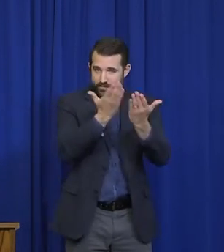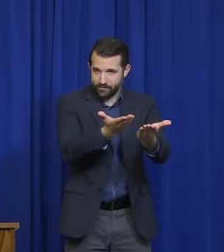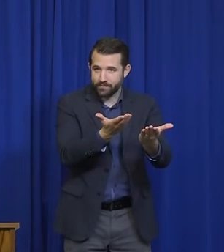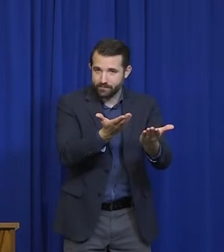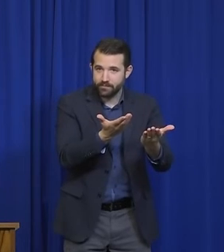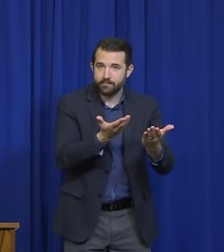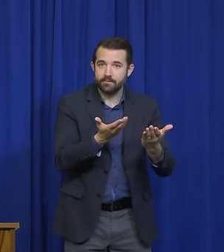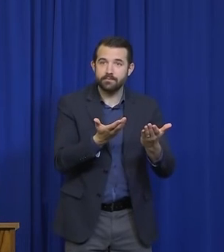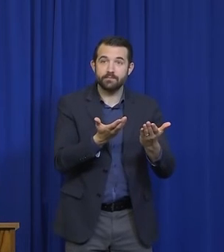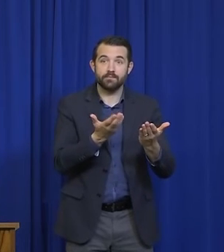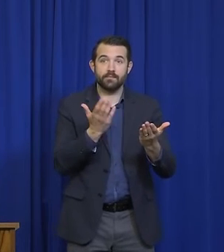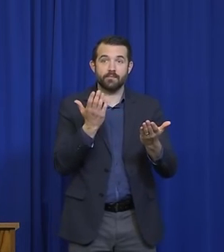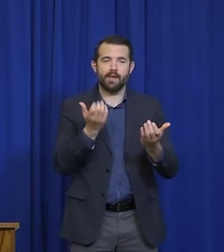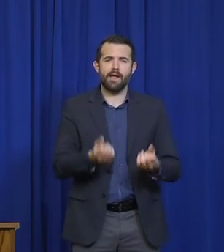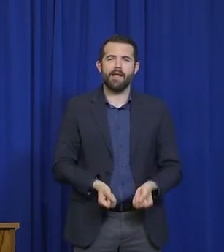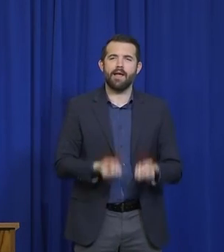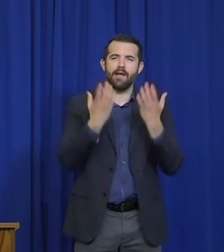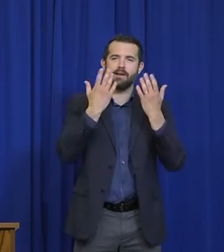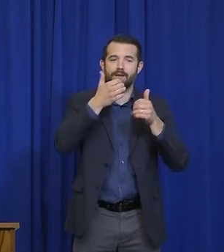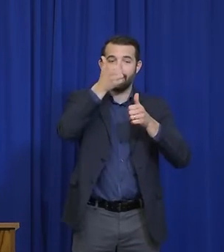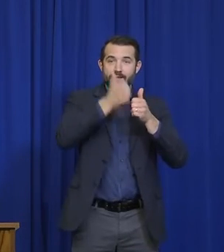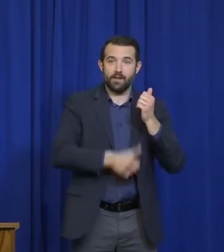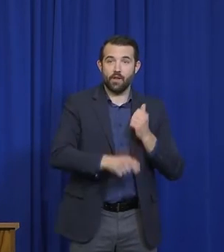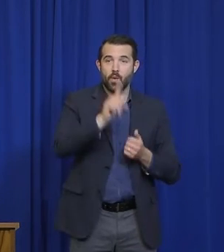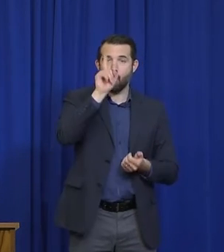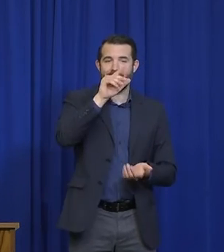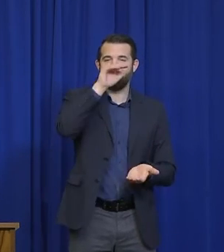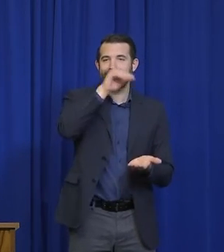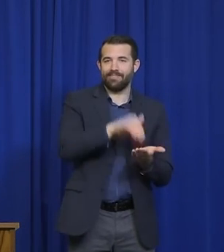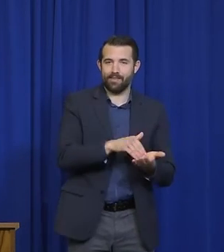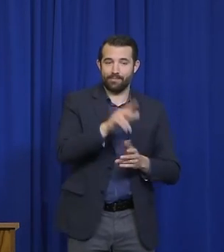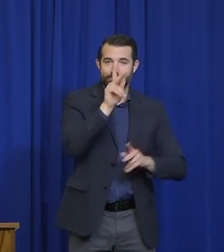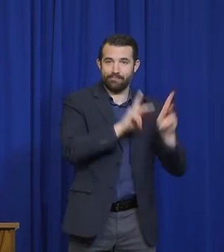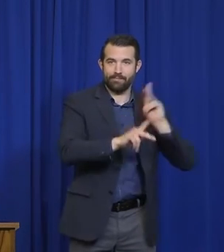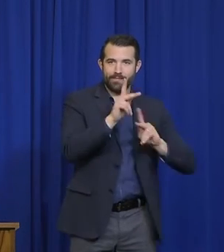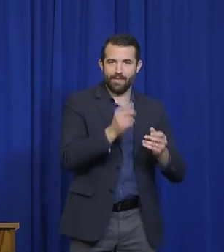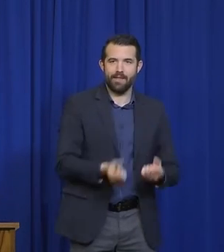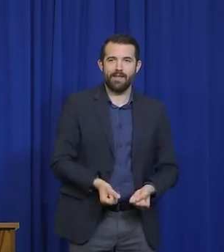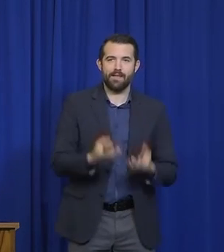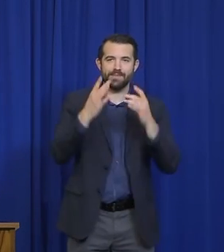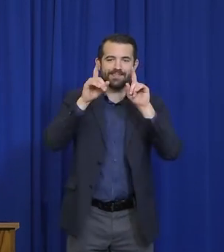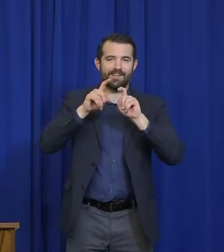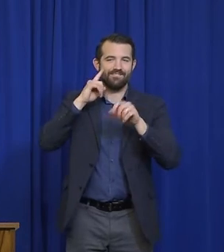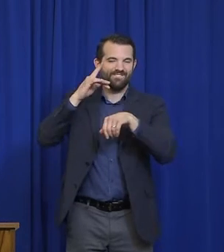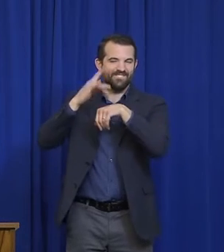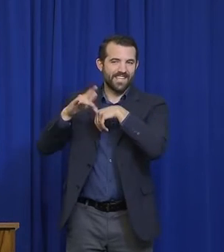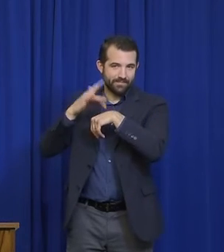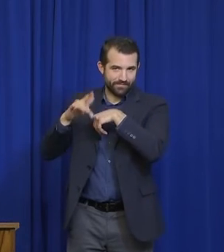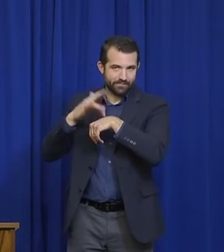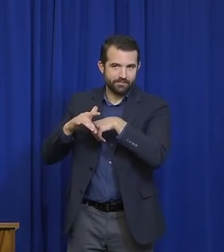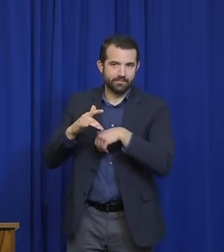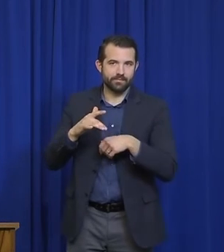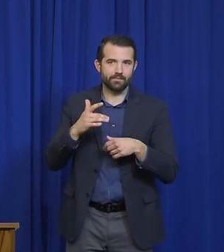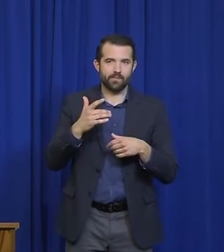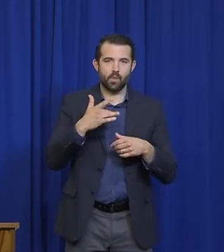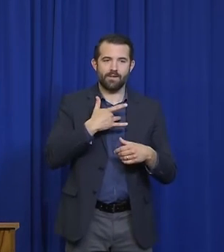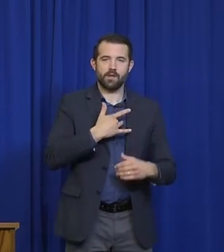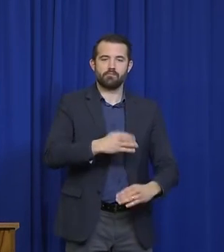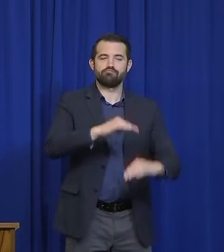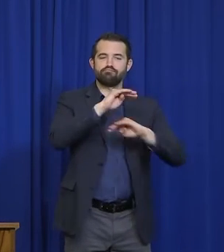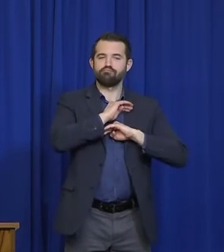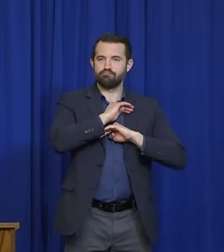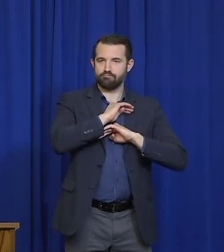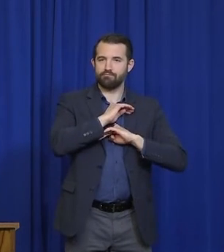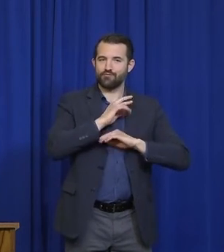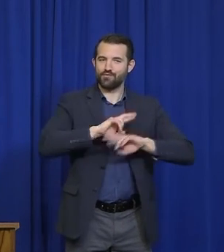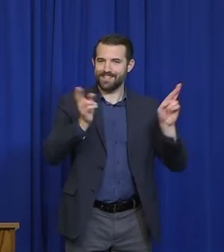This is different and should be looked at differently than the total number of tests that are being done. The metric that you're referring to is